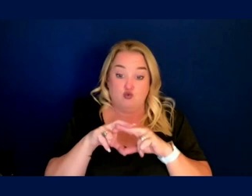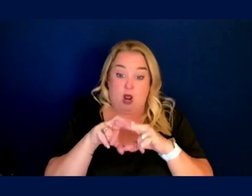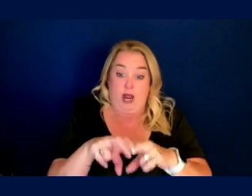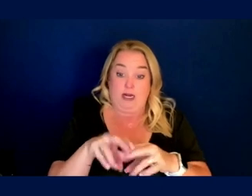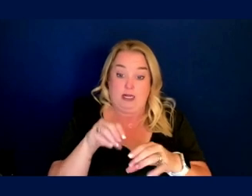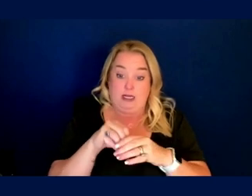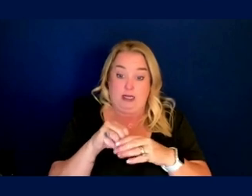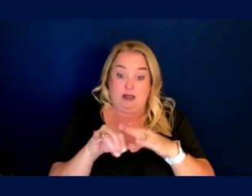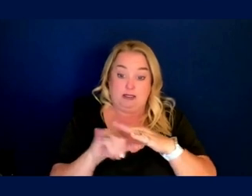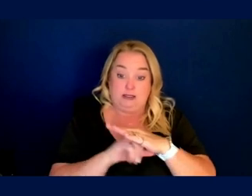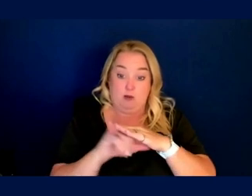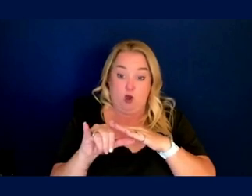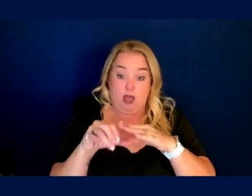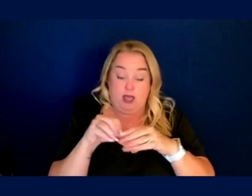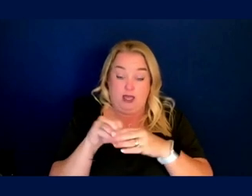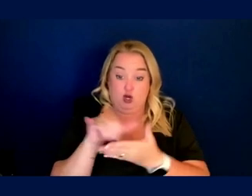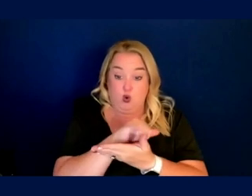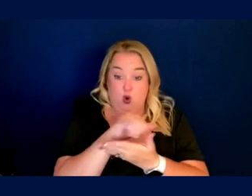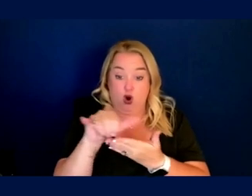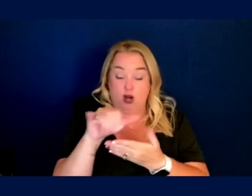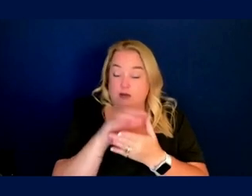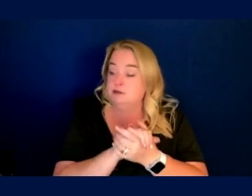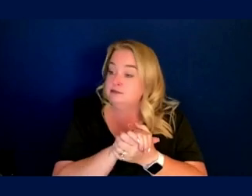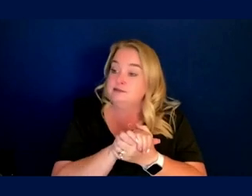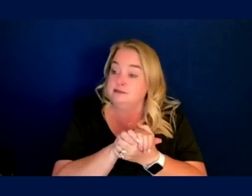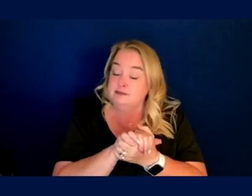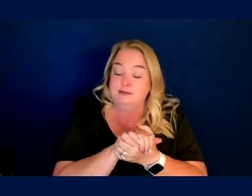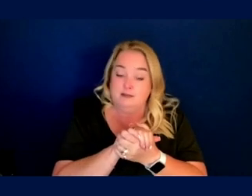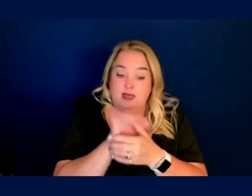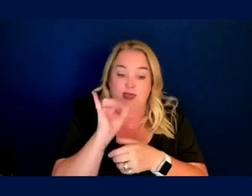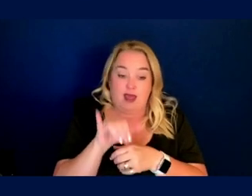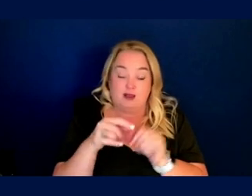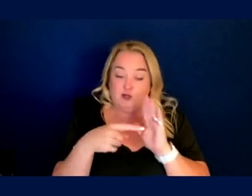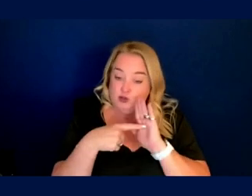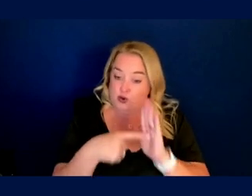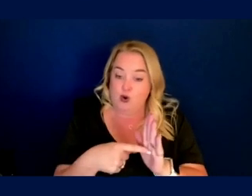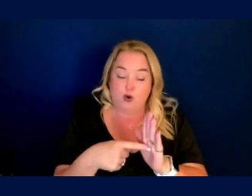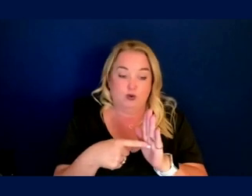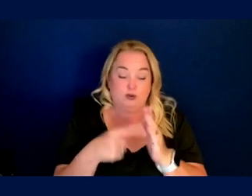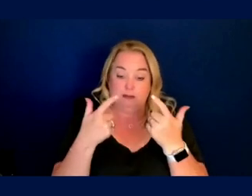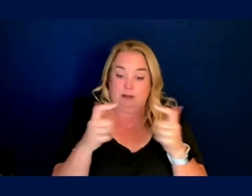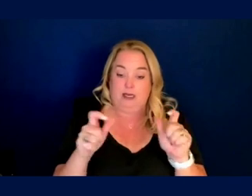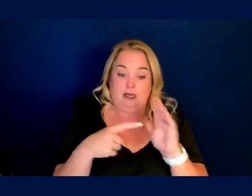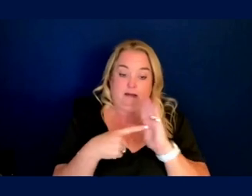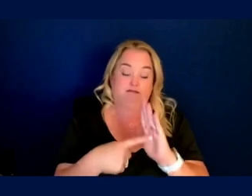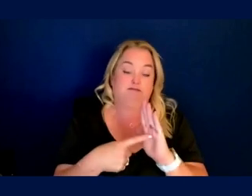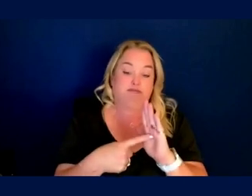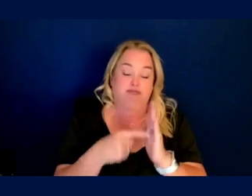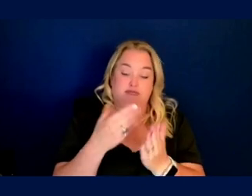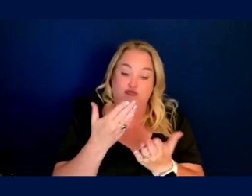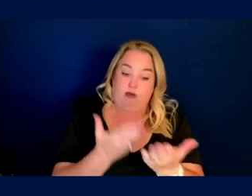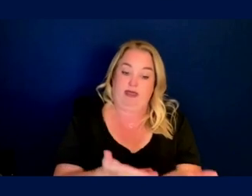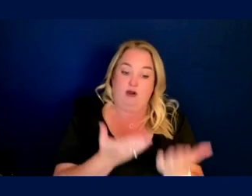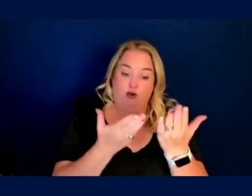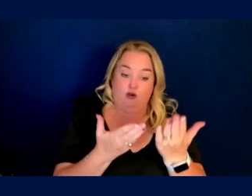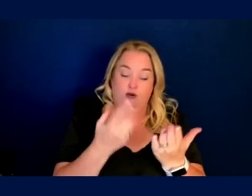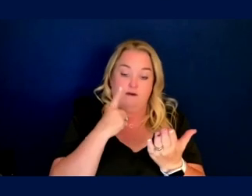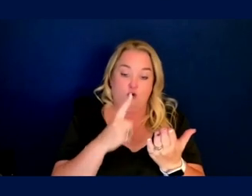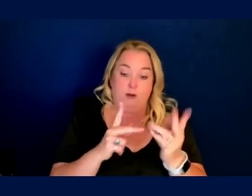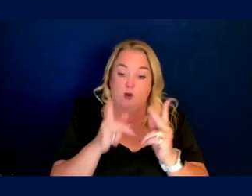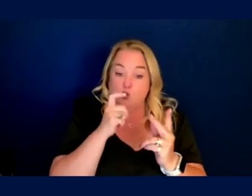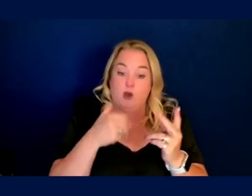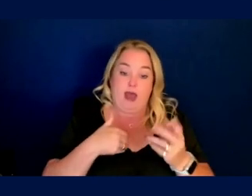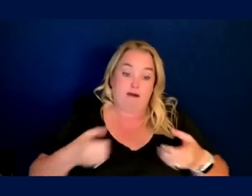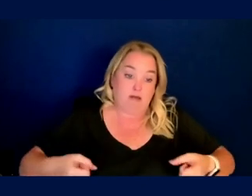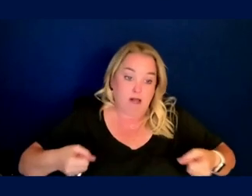in what it means to have the human population attempting to utilize a mode of transit. And everyone from people carrying huge packages to